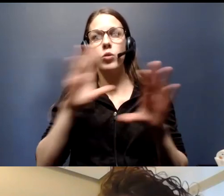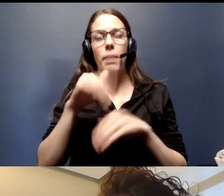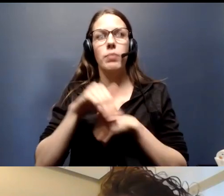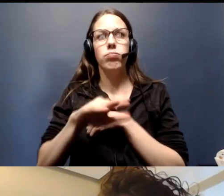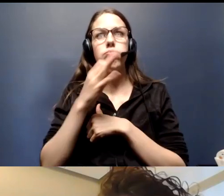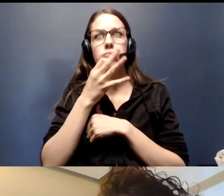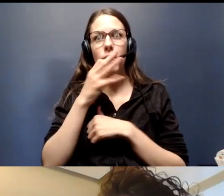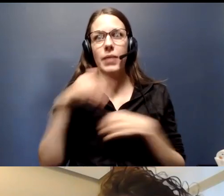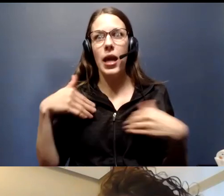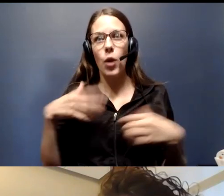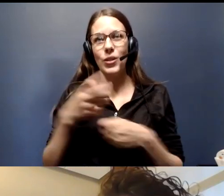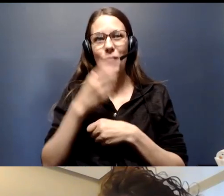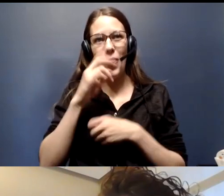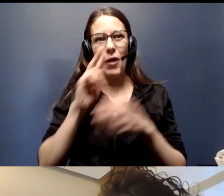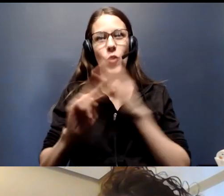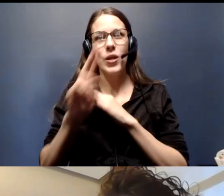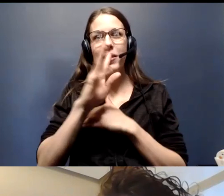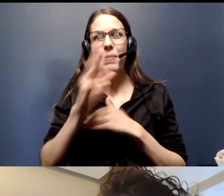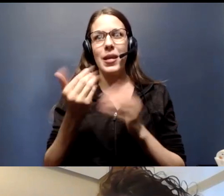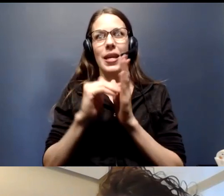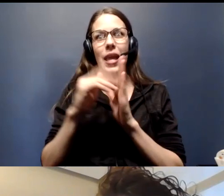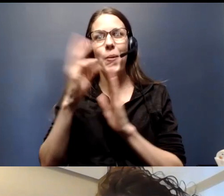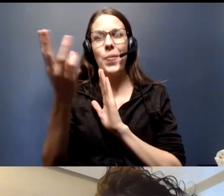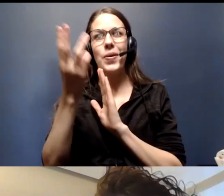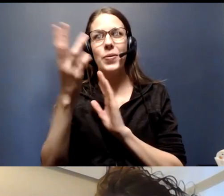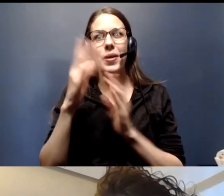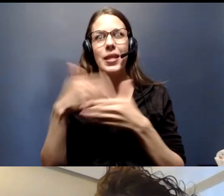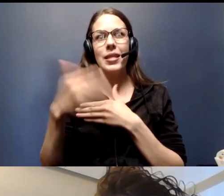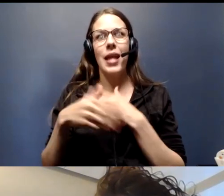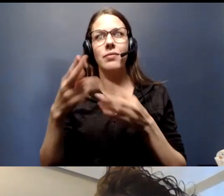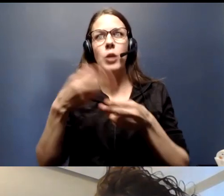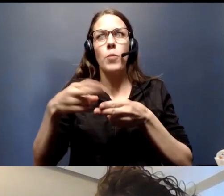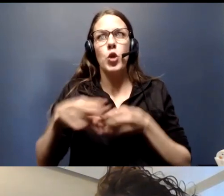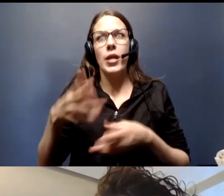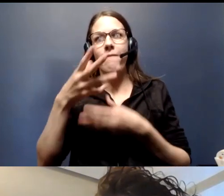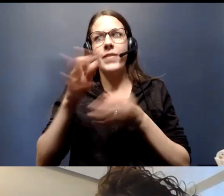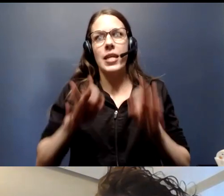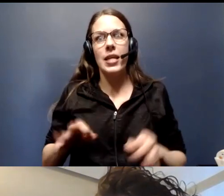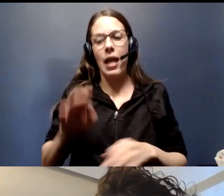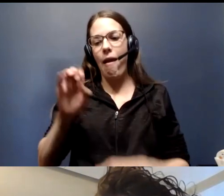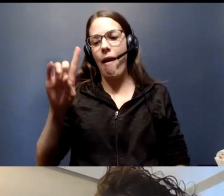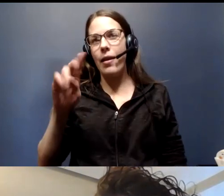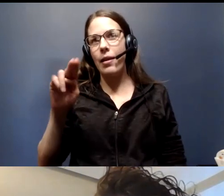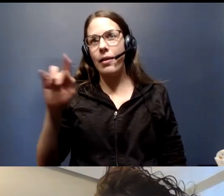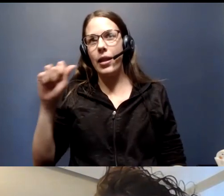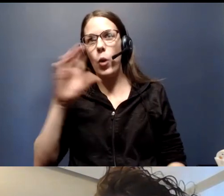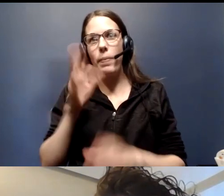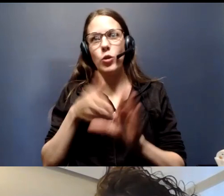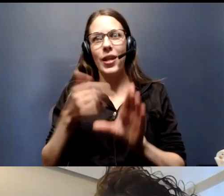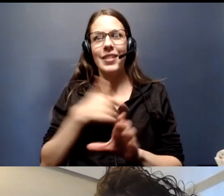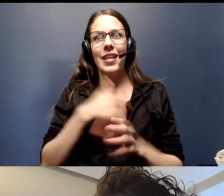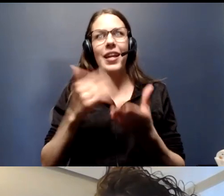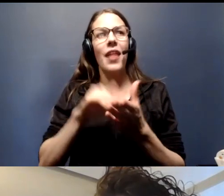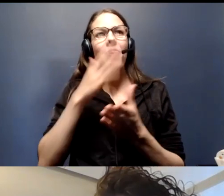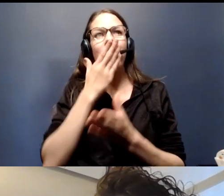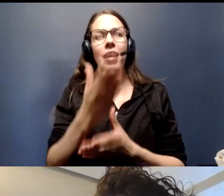And we look forward to speaking with everyone again on Wednesday, when we'll hold our next briefing, where Ed and Nita will be joining us again. So, thank you everyone for your